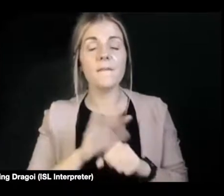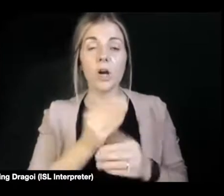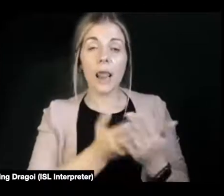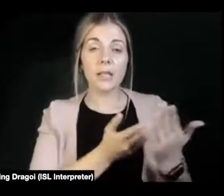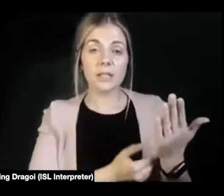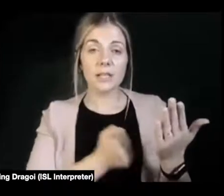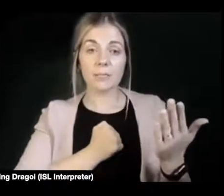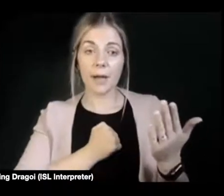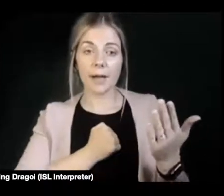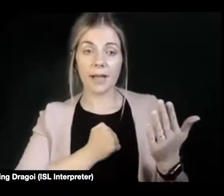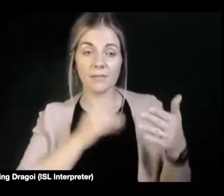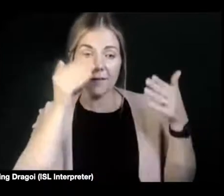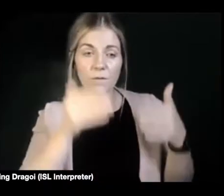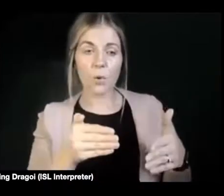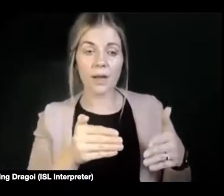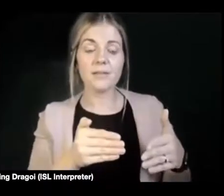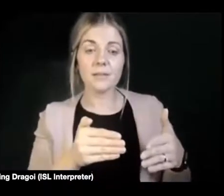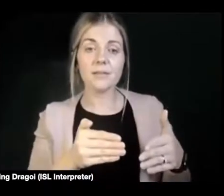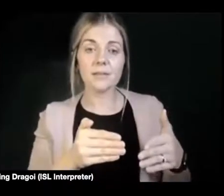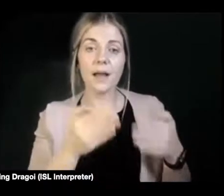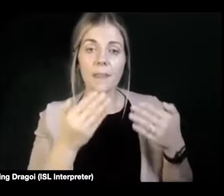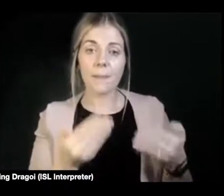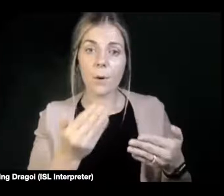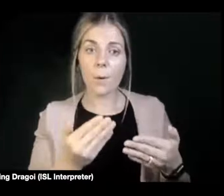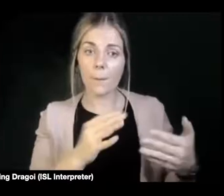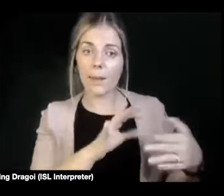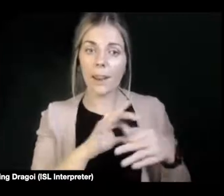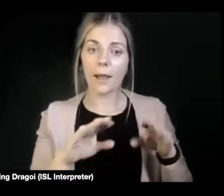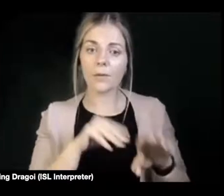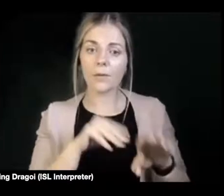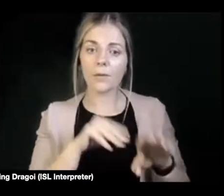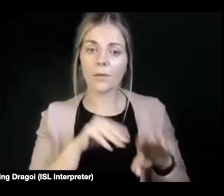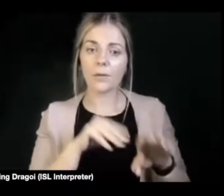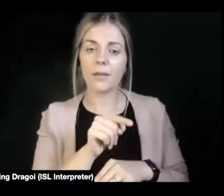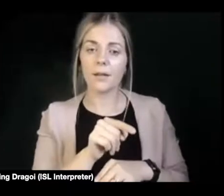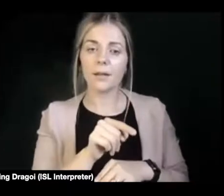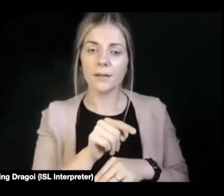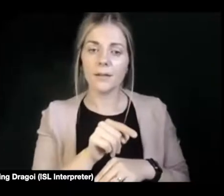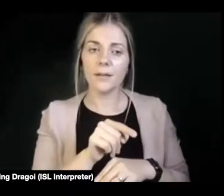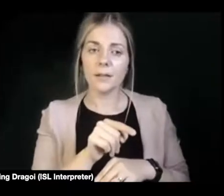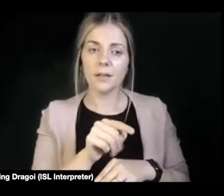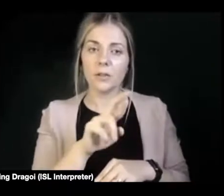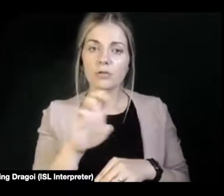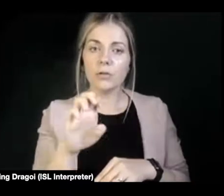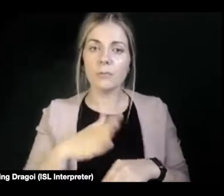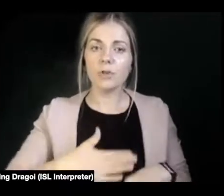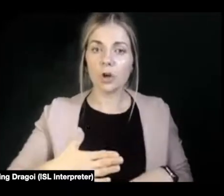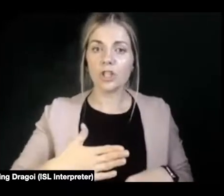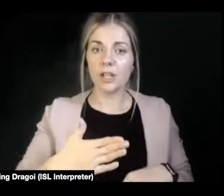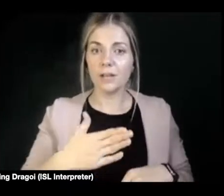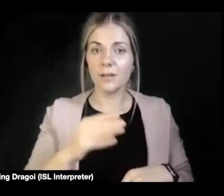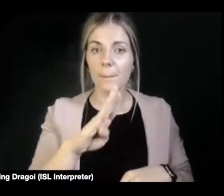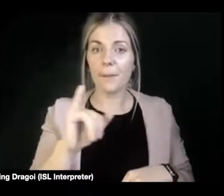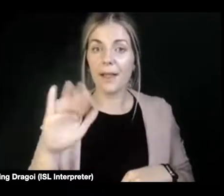very much is at the moment in relation to the Assisted Human Reproduction Bill and everything